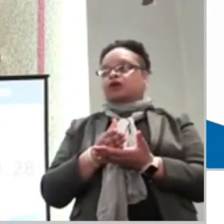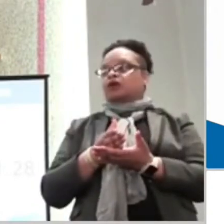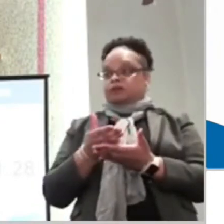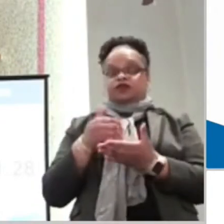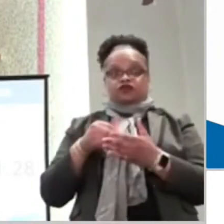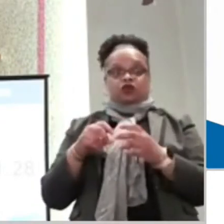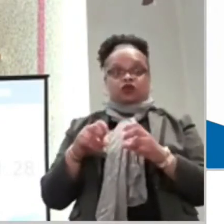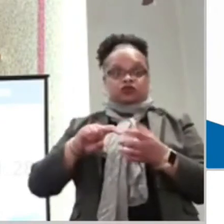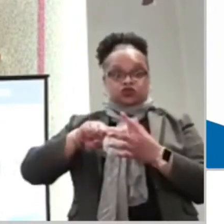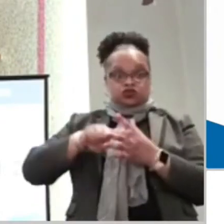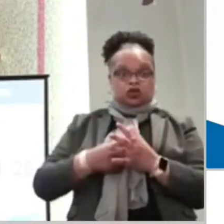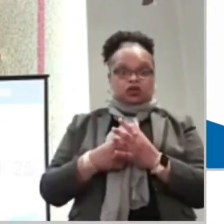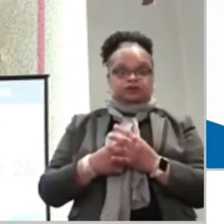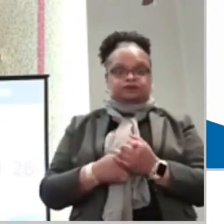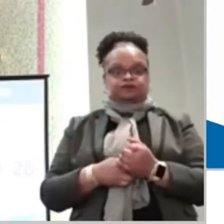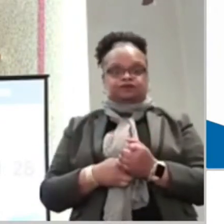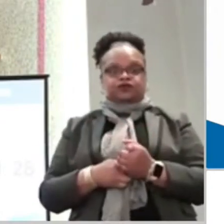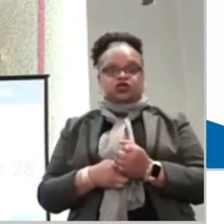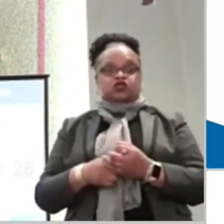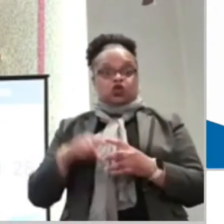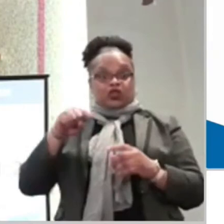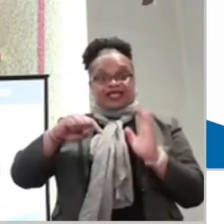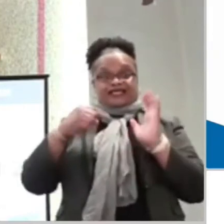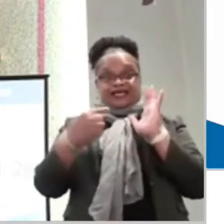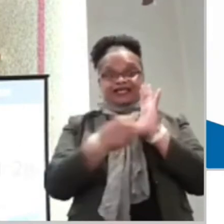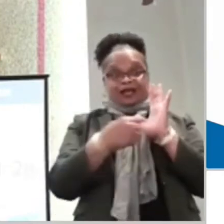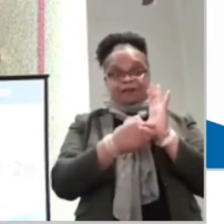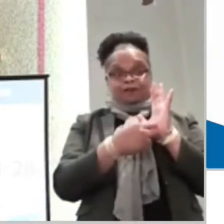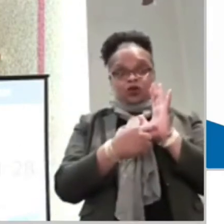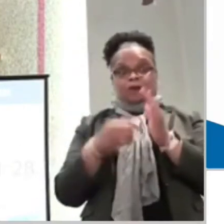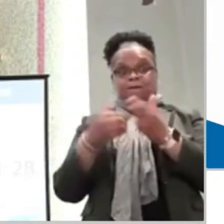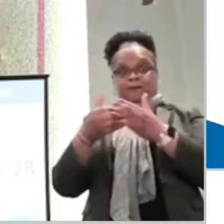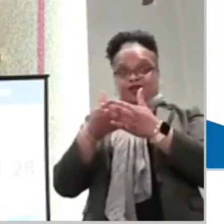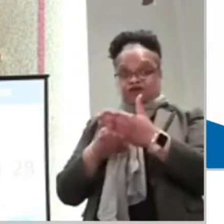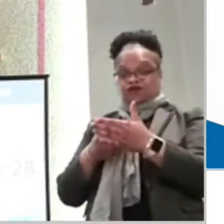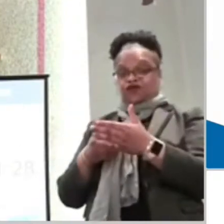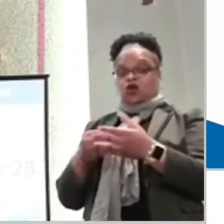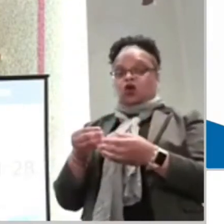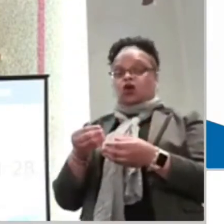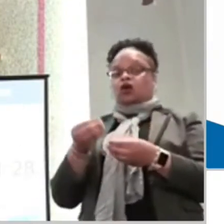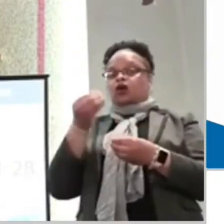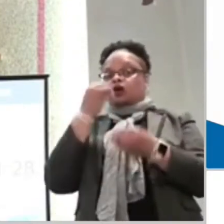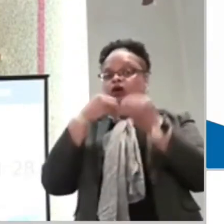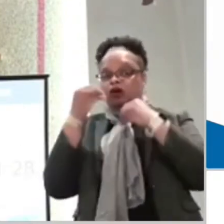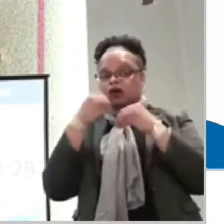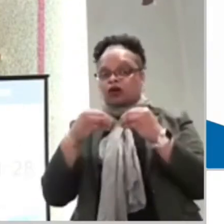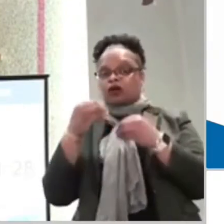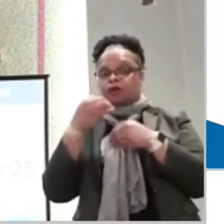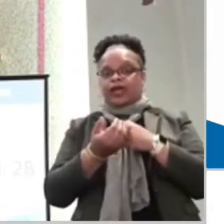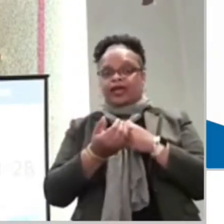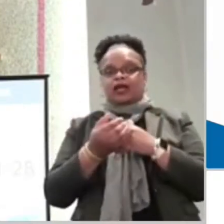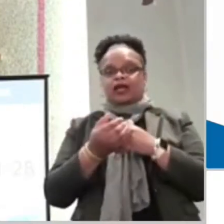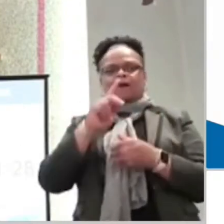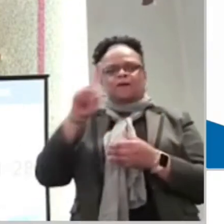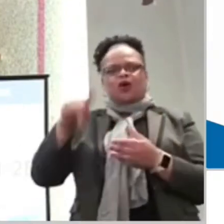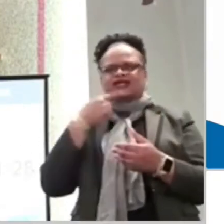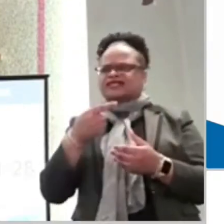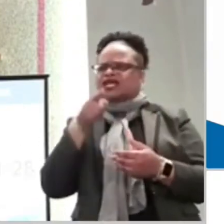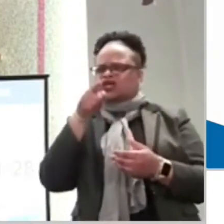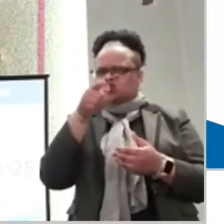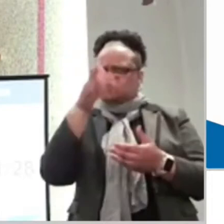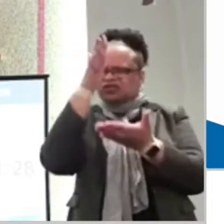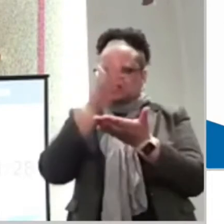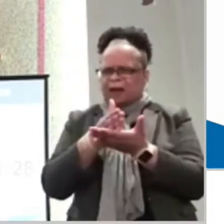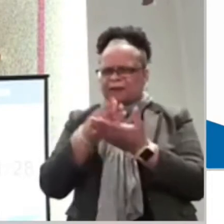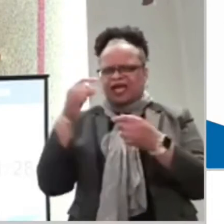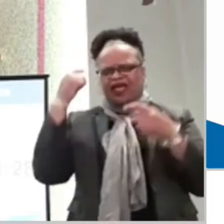take place. In this scenario, before approaching the Lord's Supper, Paul is urging us to stop. Let us